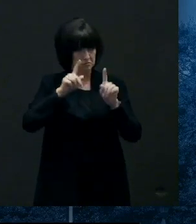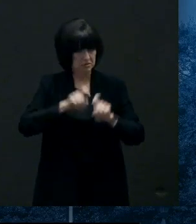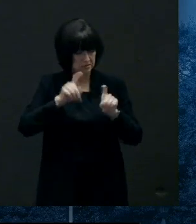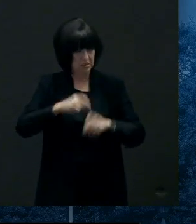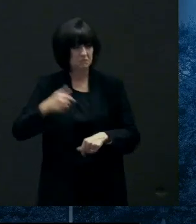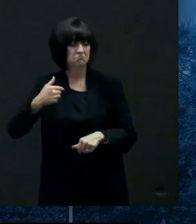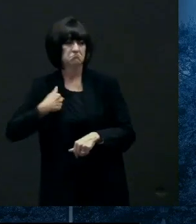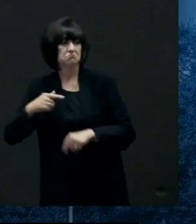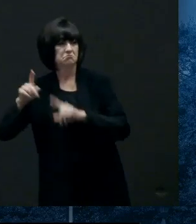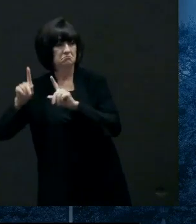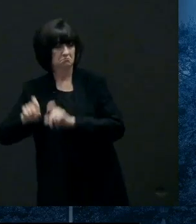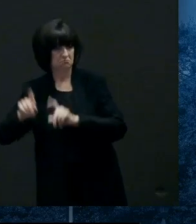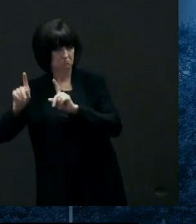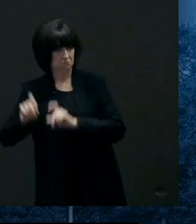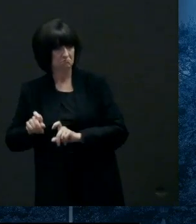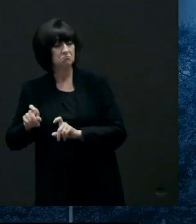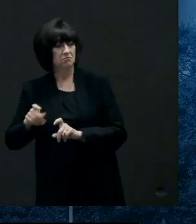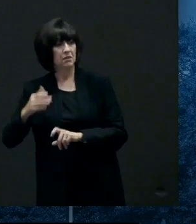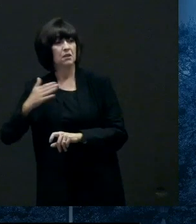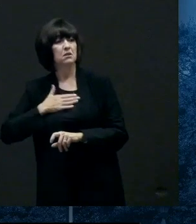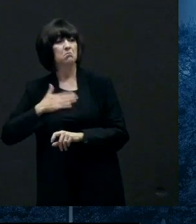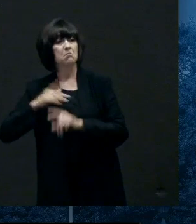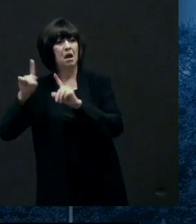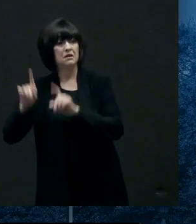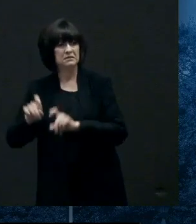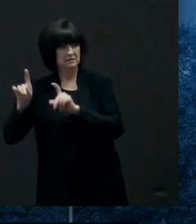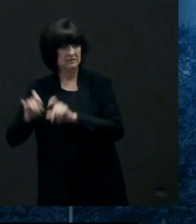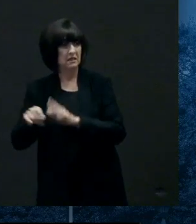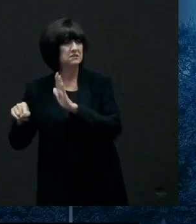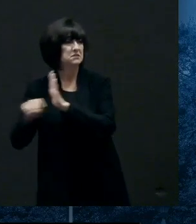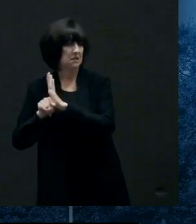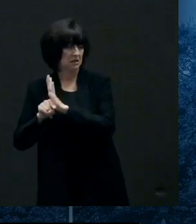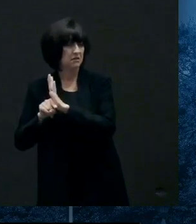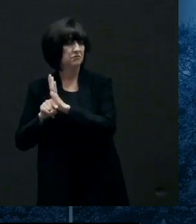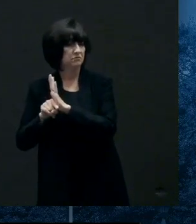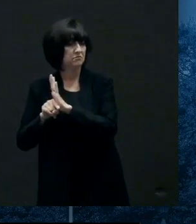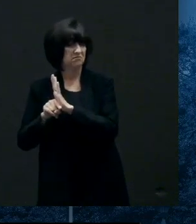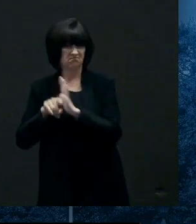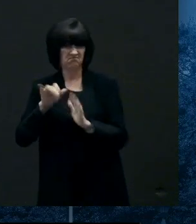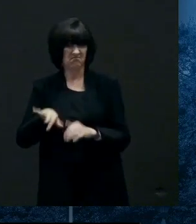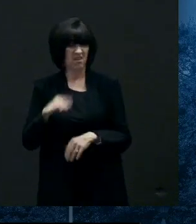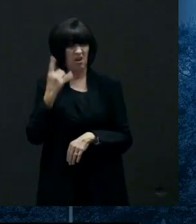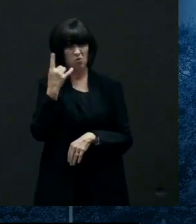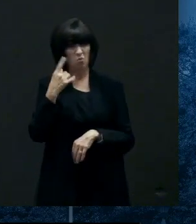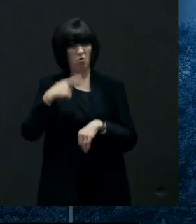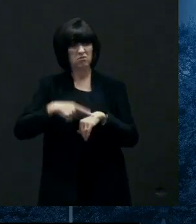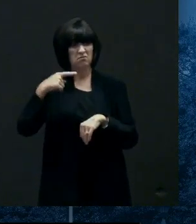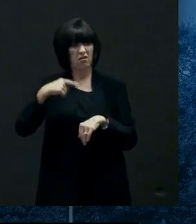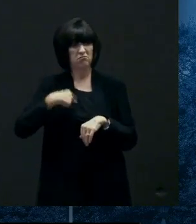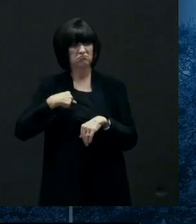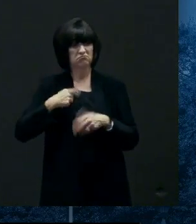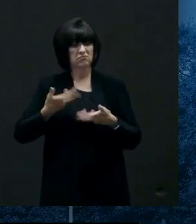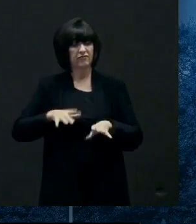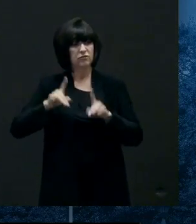and my test was negative i believe that's the only time that i've been tested